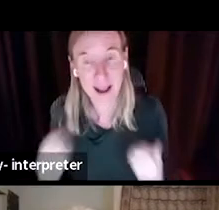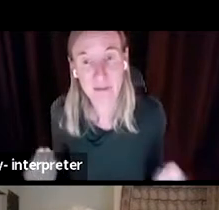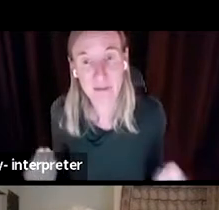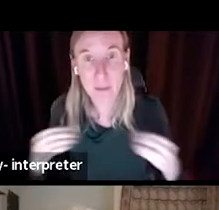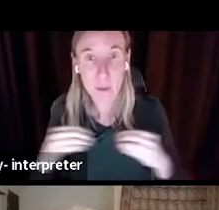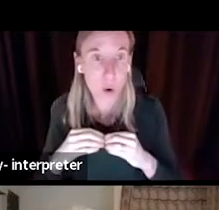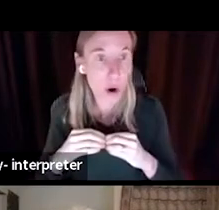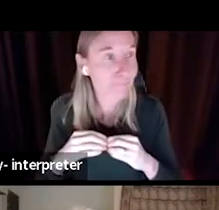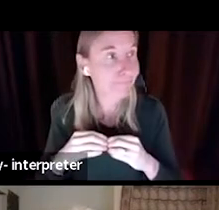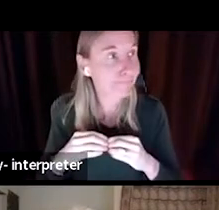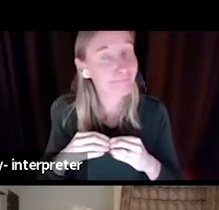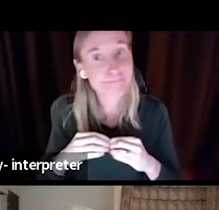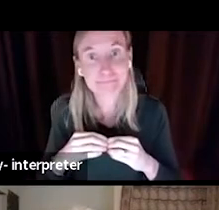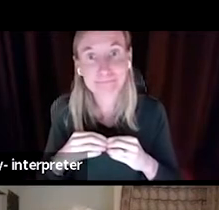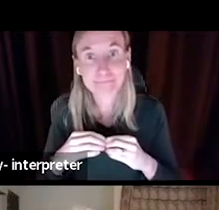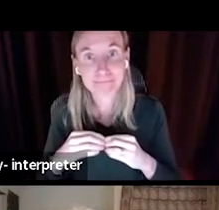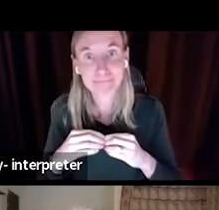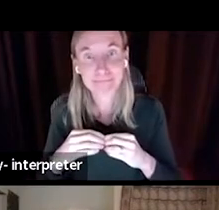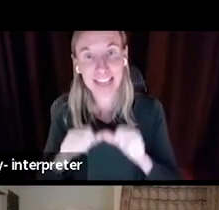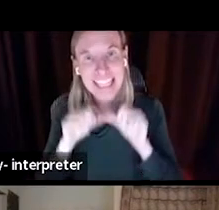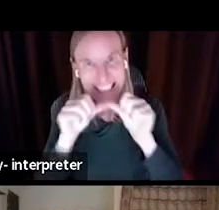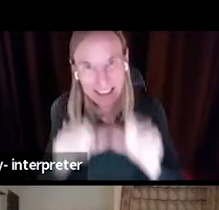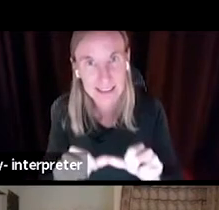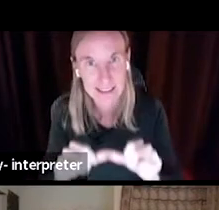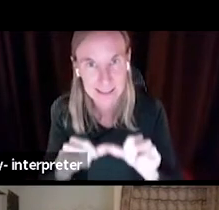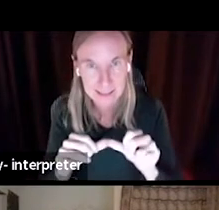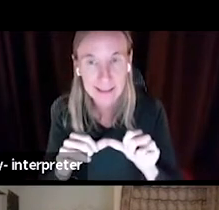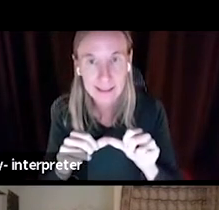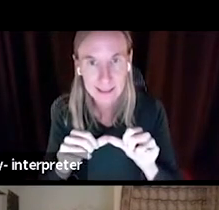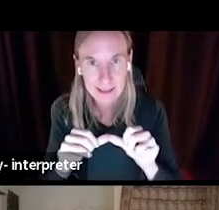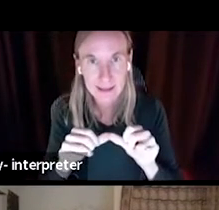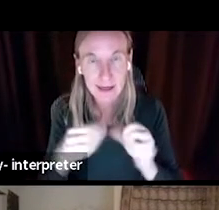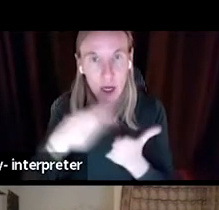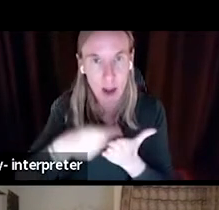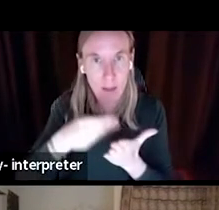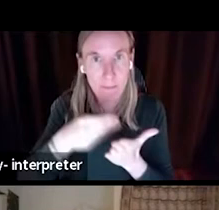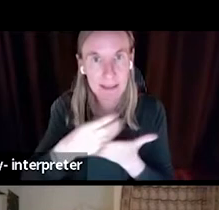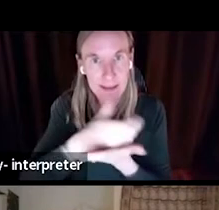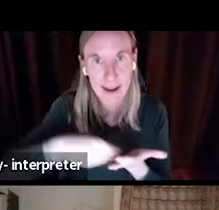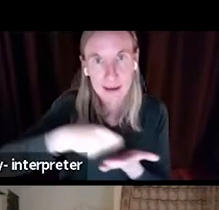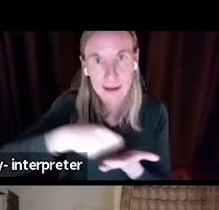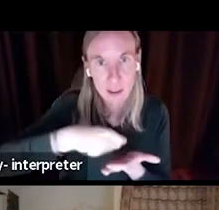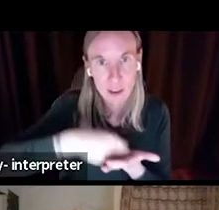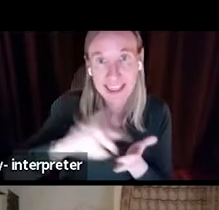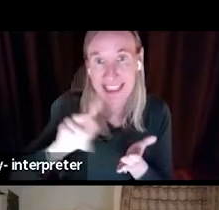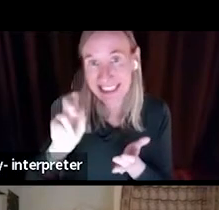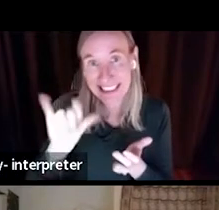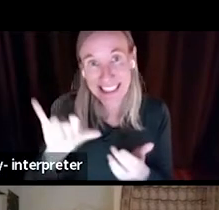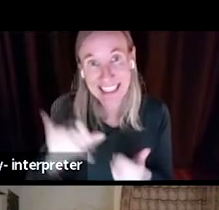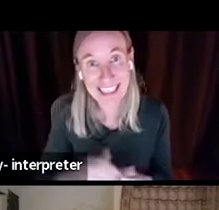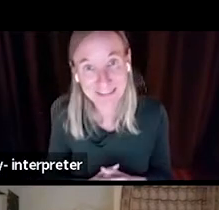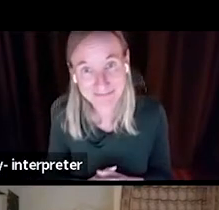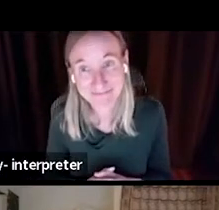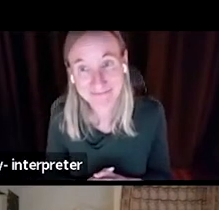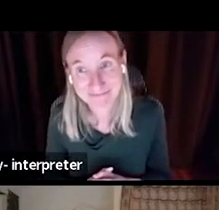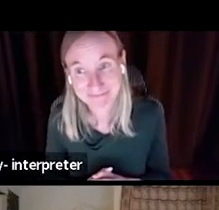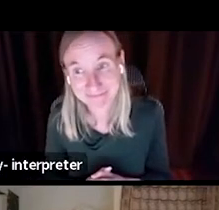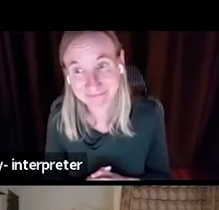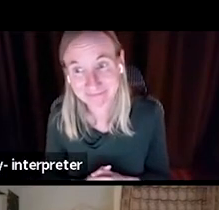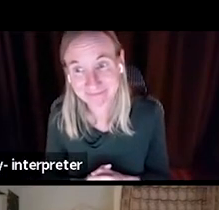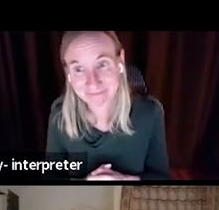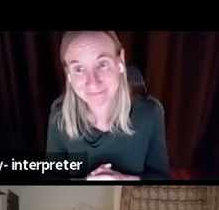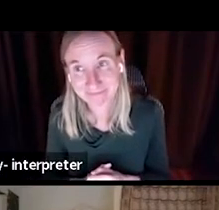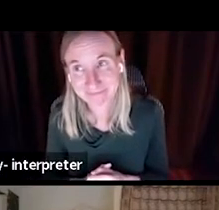consistent compensation is key. I'm reminded